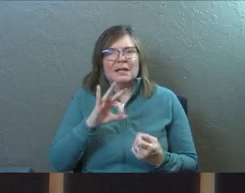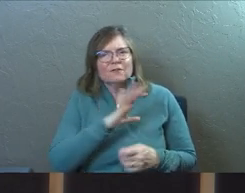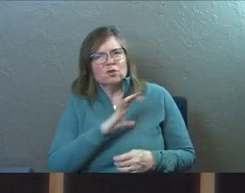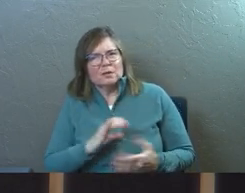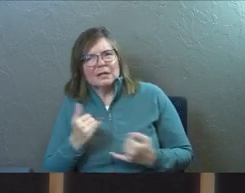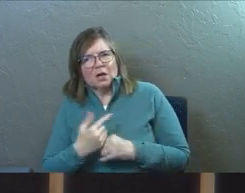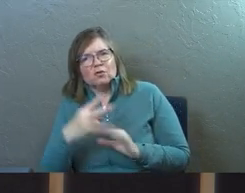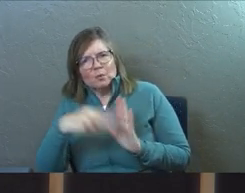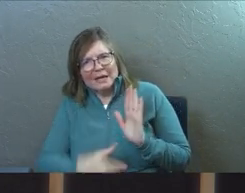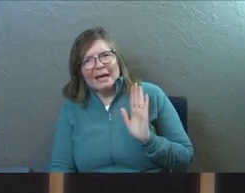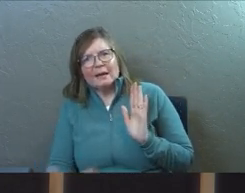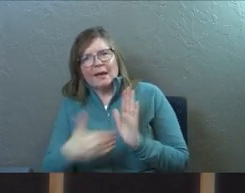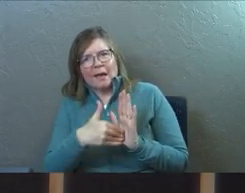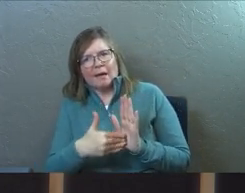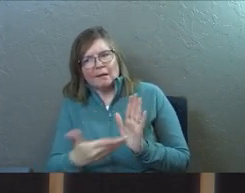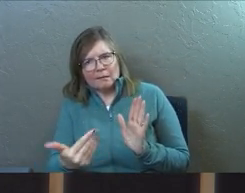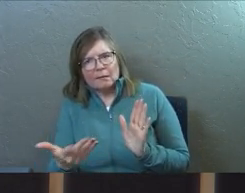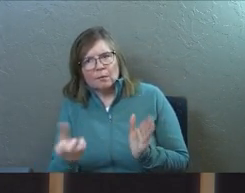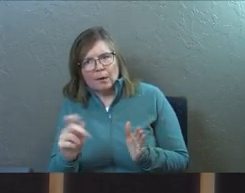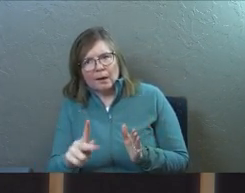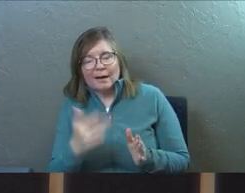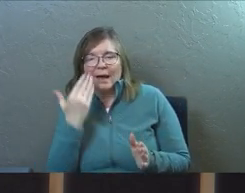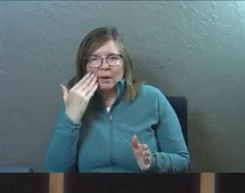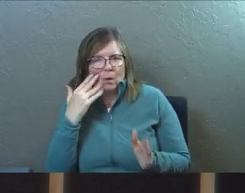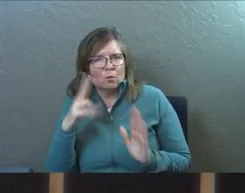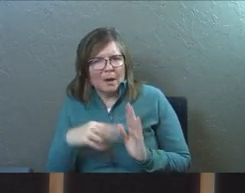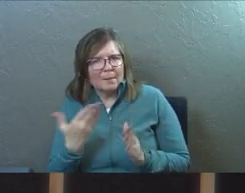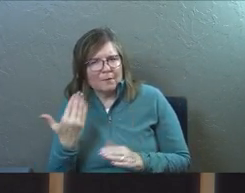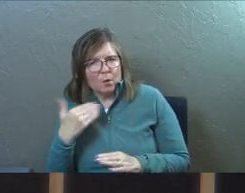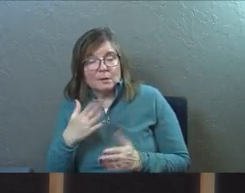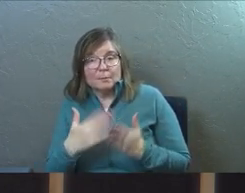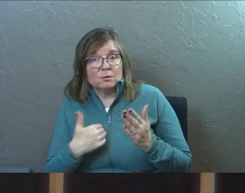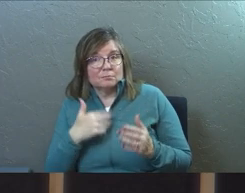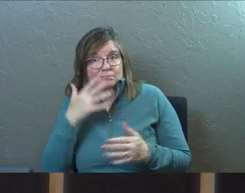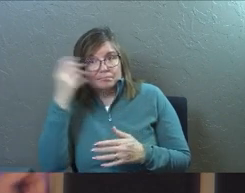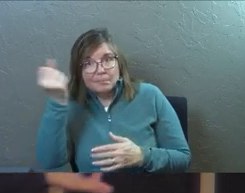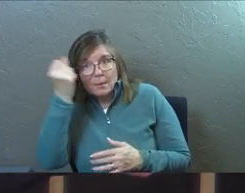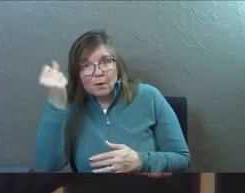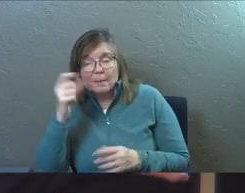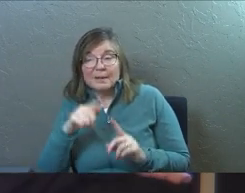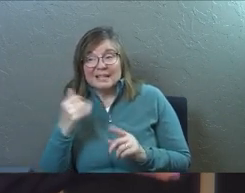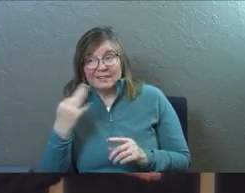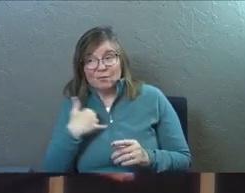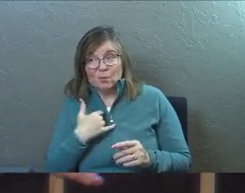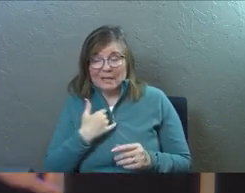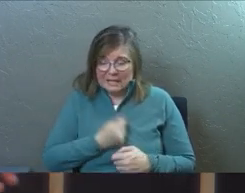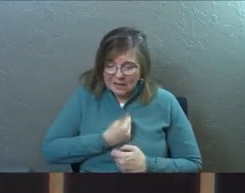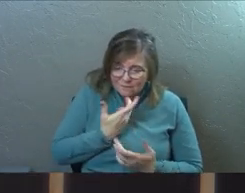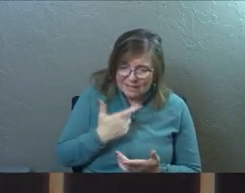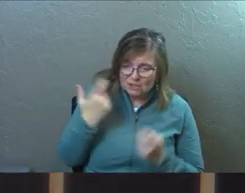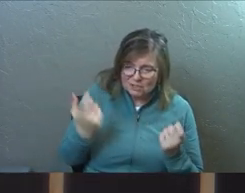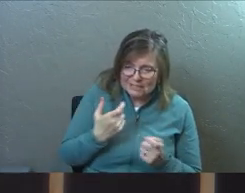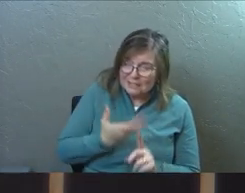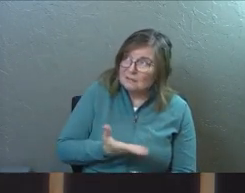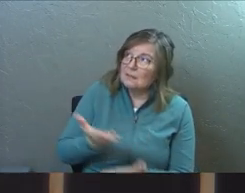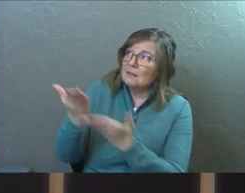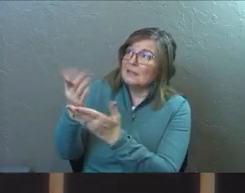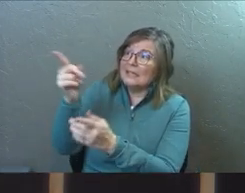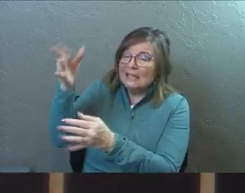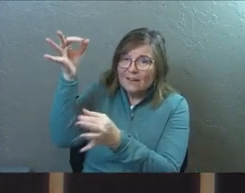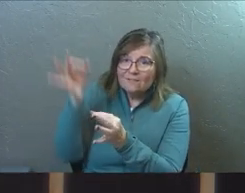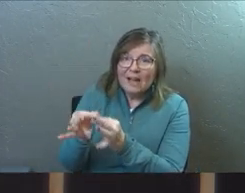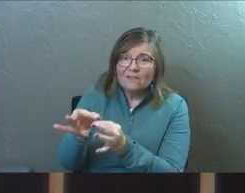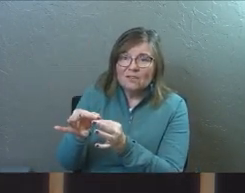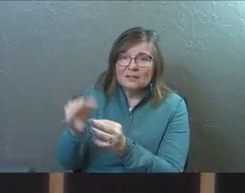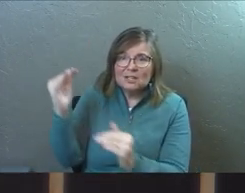today, you gotta read this again, okay? I know you've read it before. Some of you guys have memorized it. But if we confess our sins to him, he's faithful